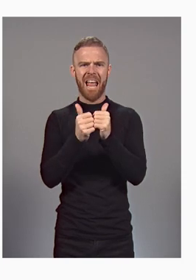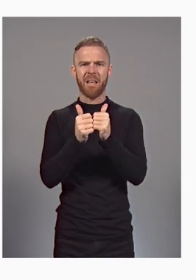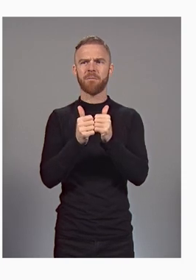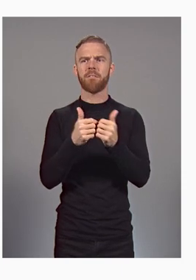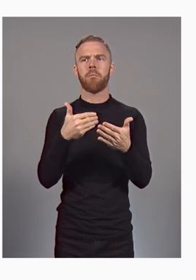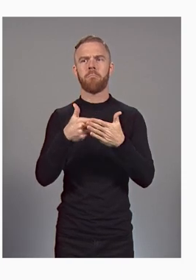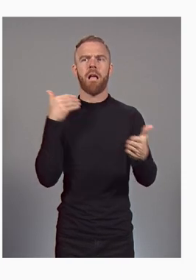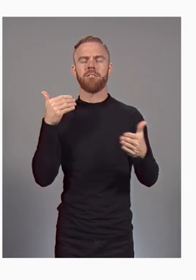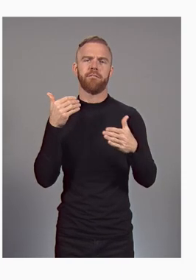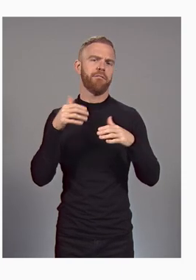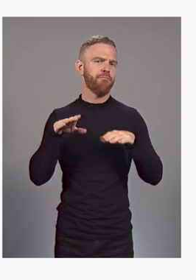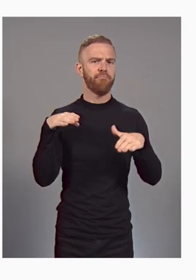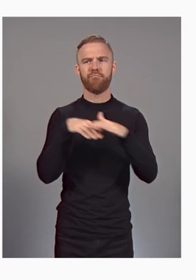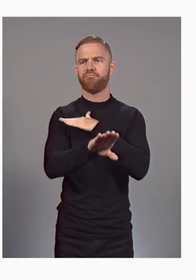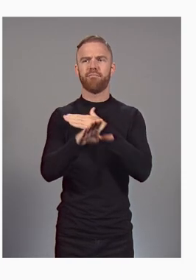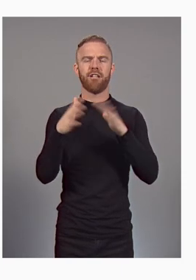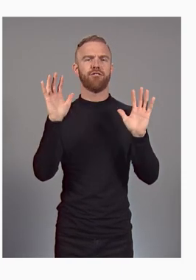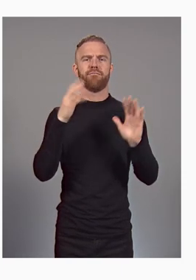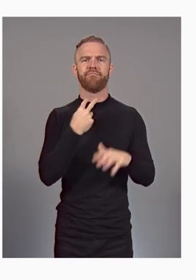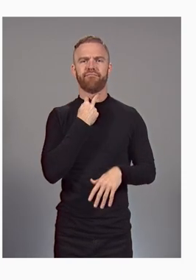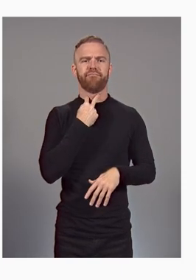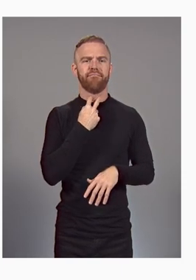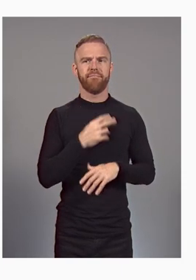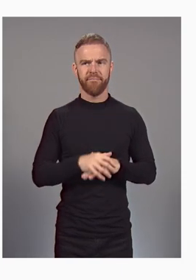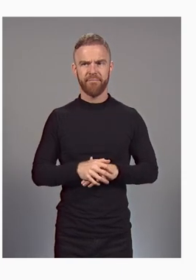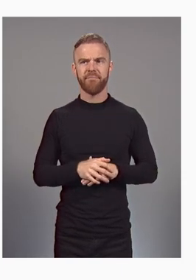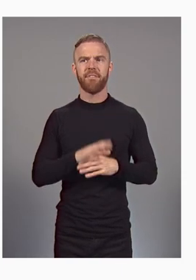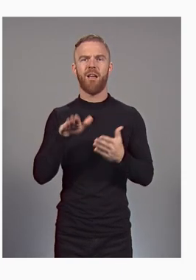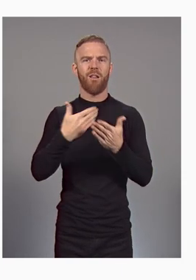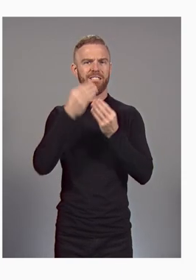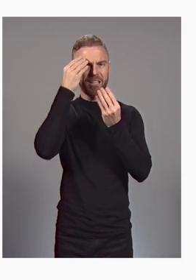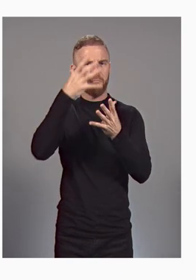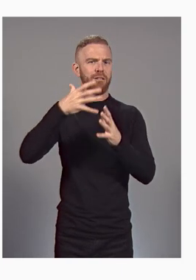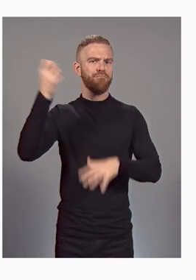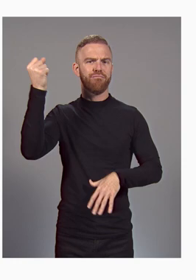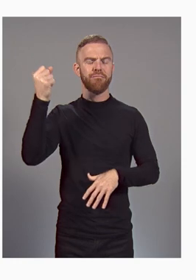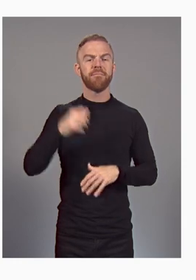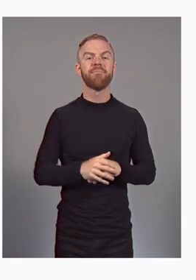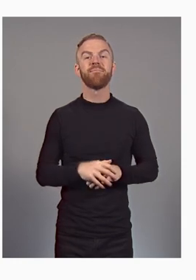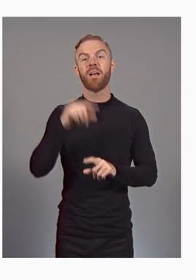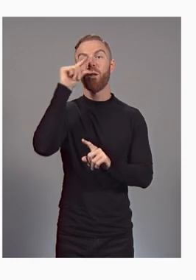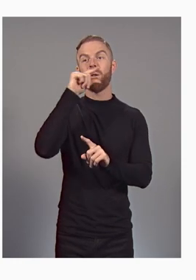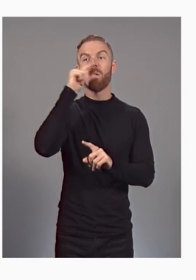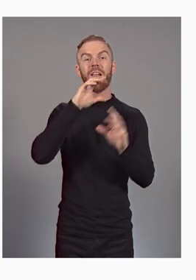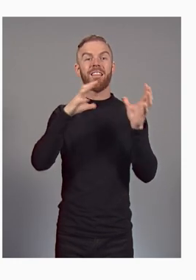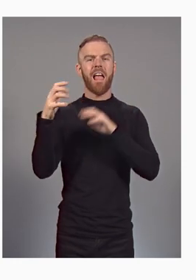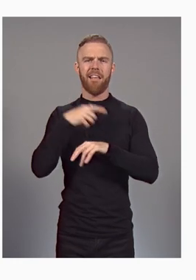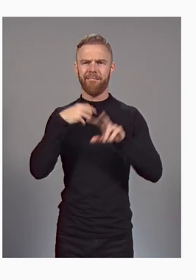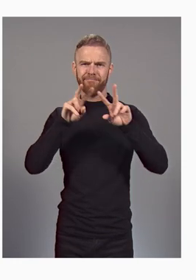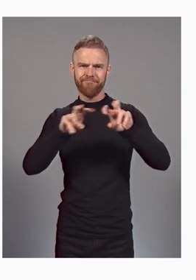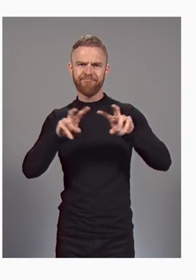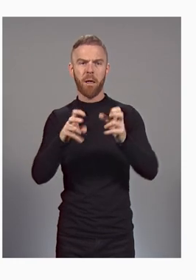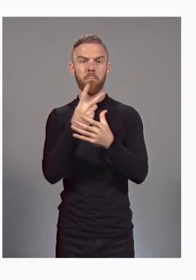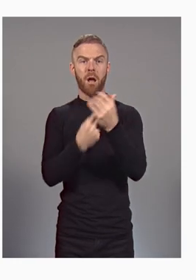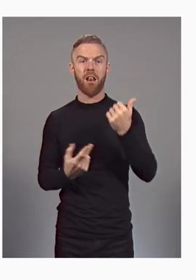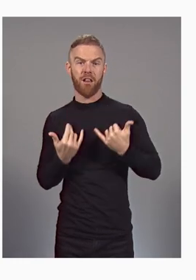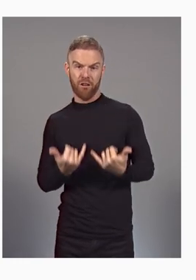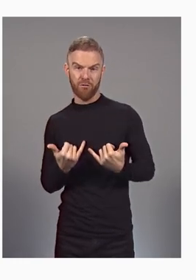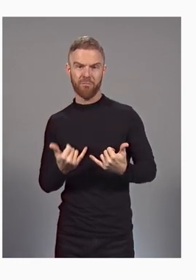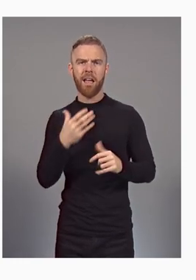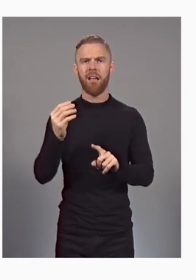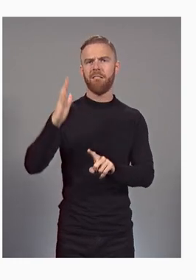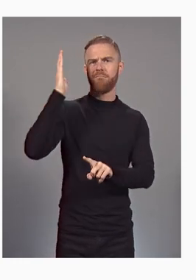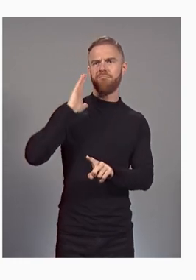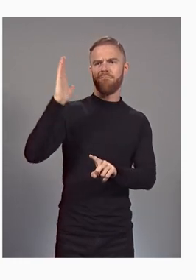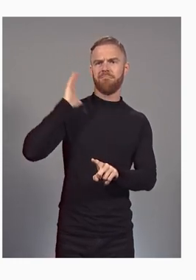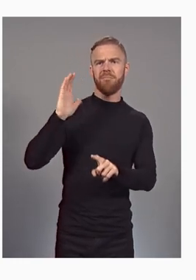breach. So, with Google Cloud, we're able to analyze what's currently happening, as well as historical data, in